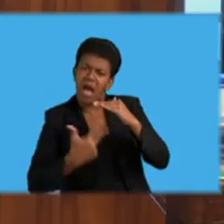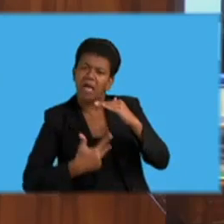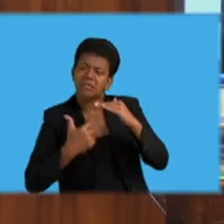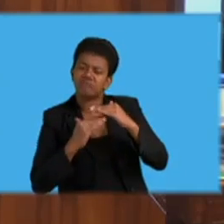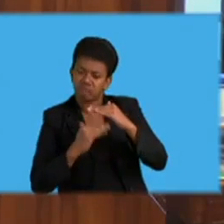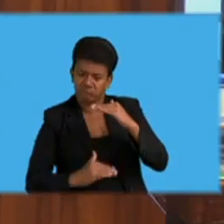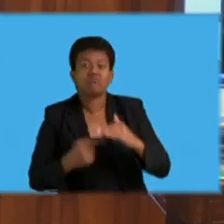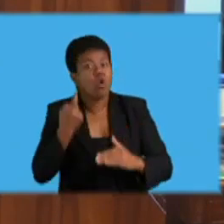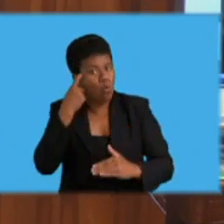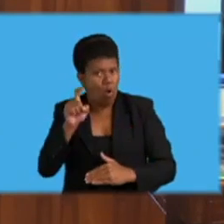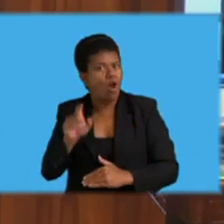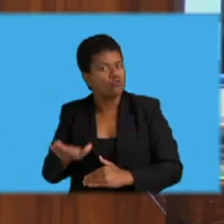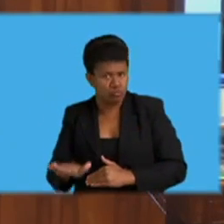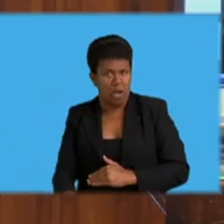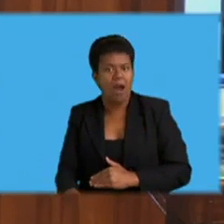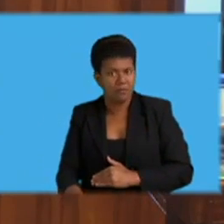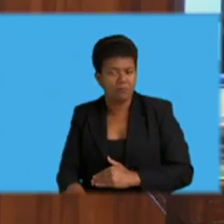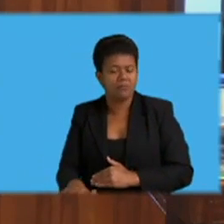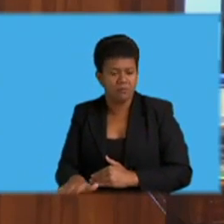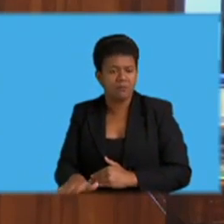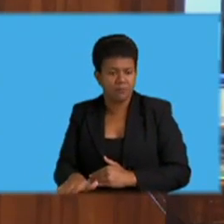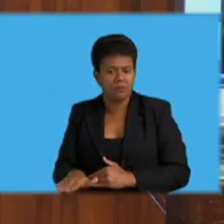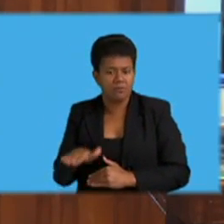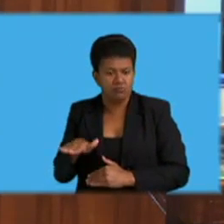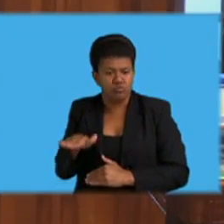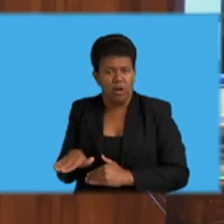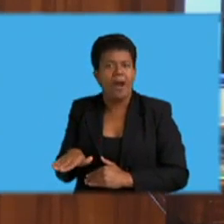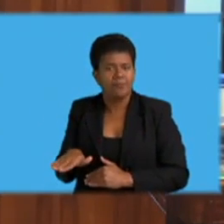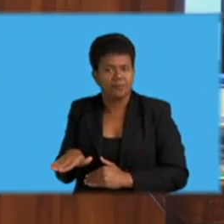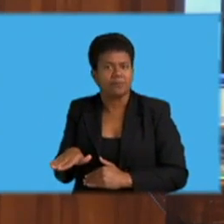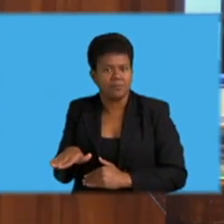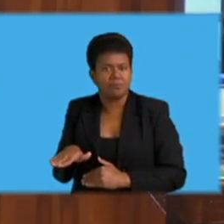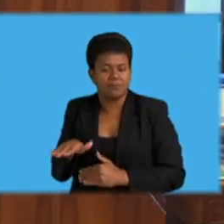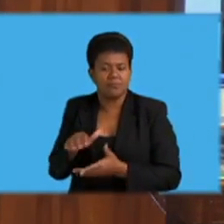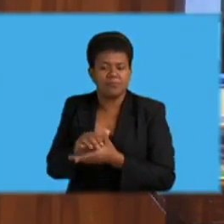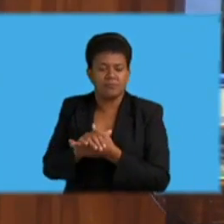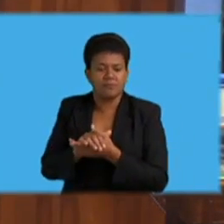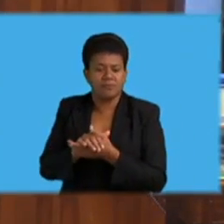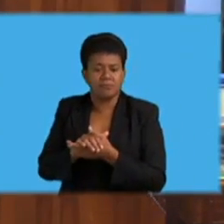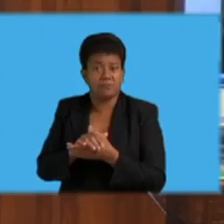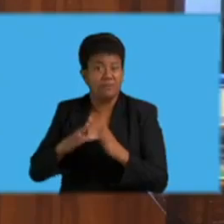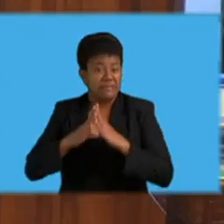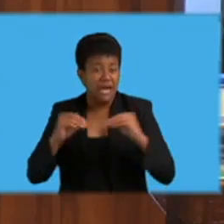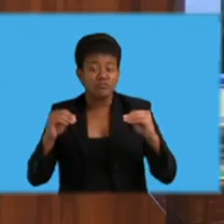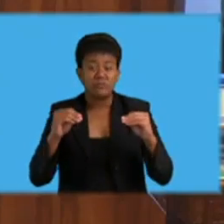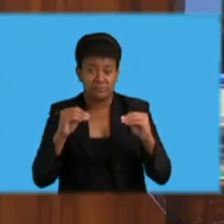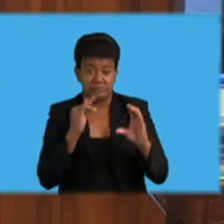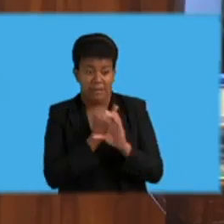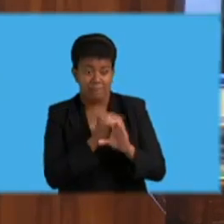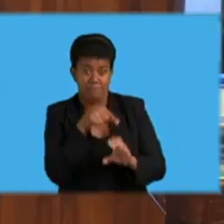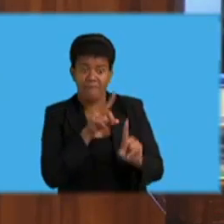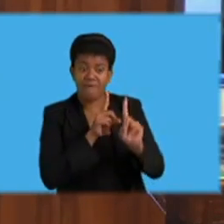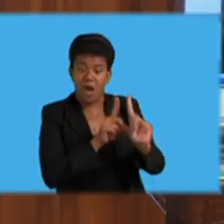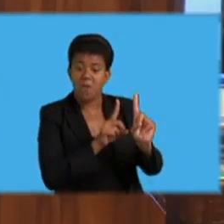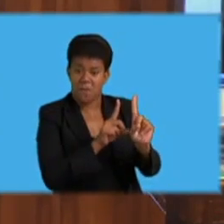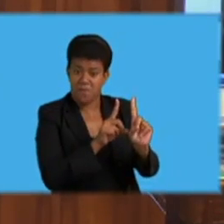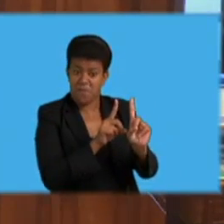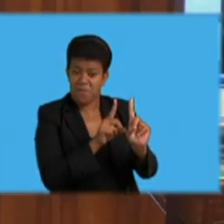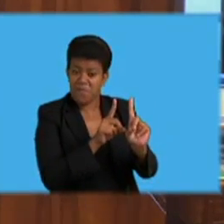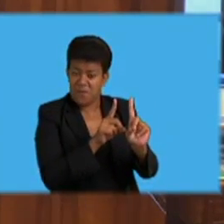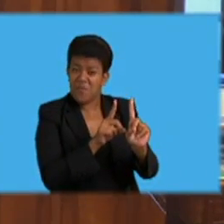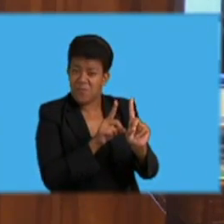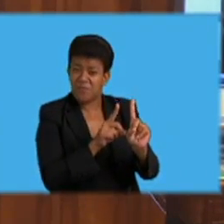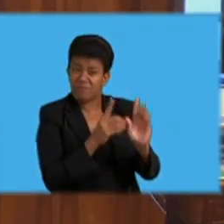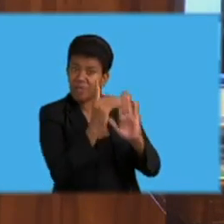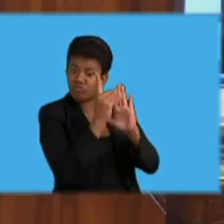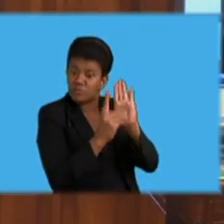old. Sexual offences are defined under the crimes decree 2009 and part